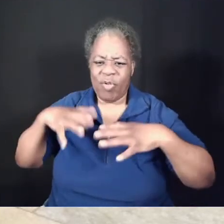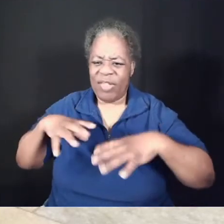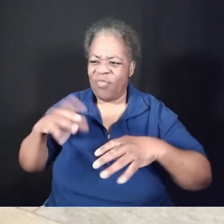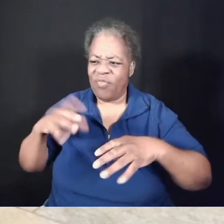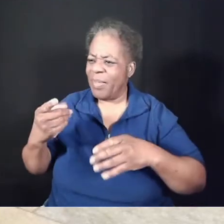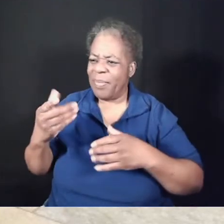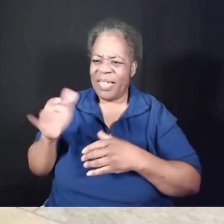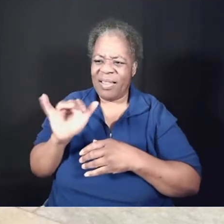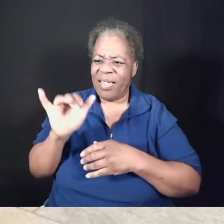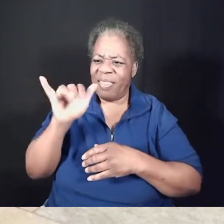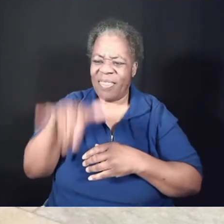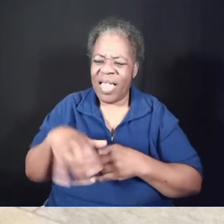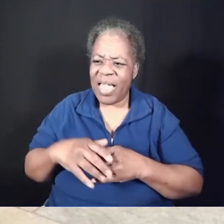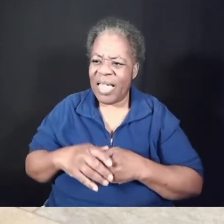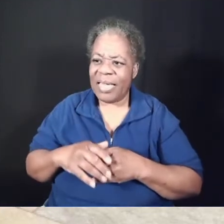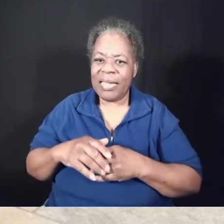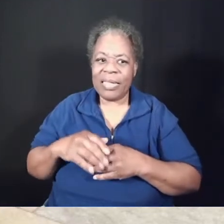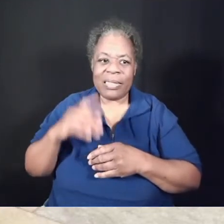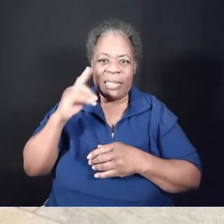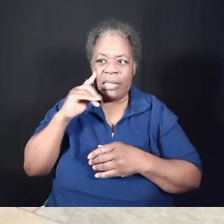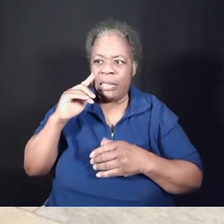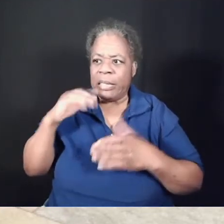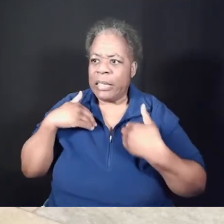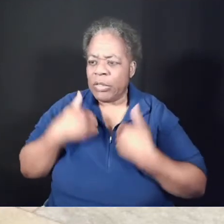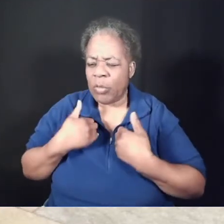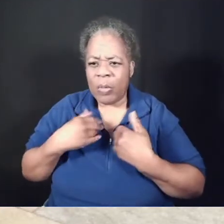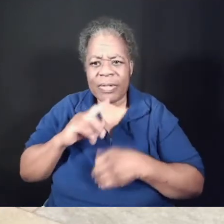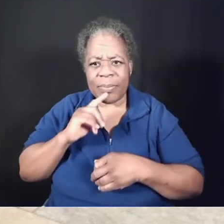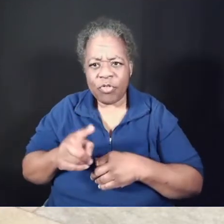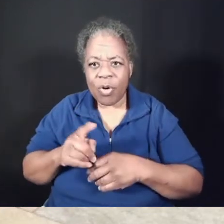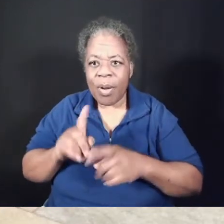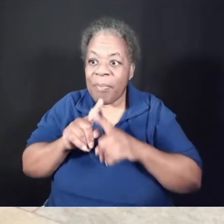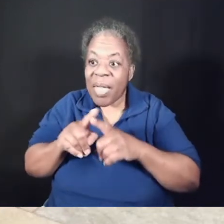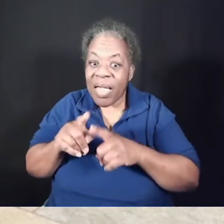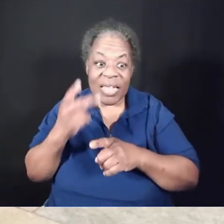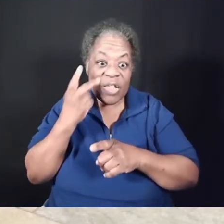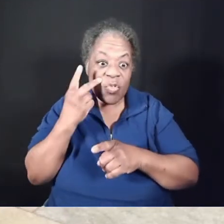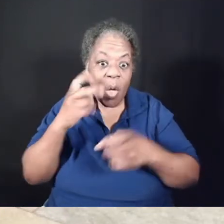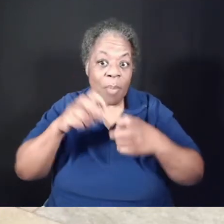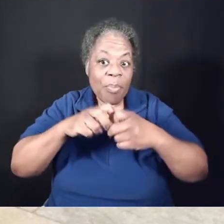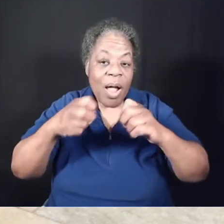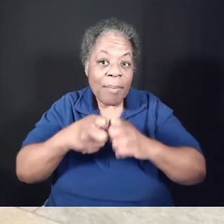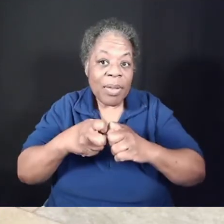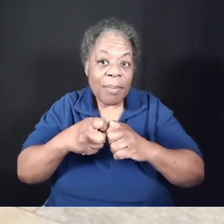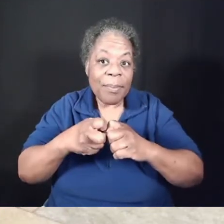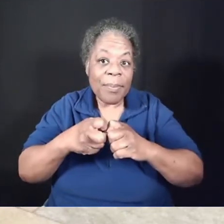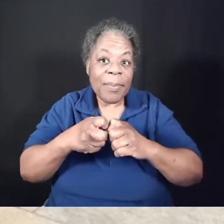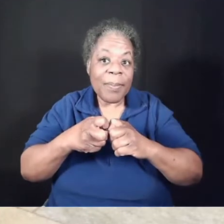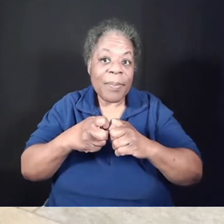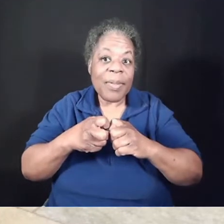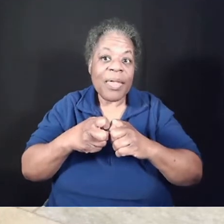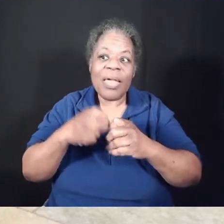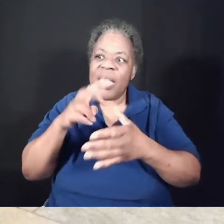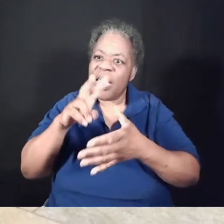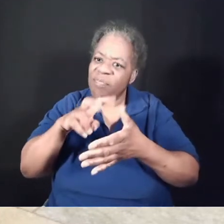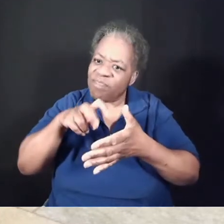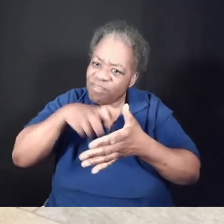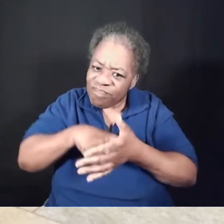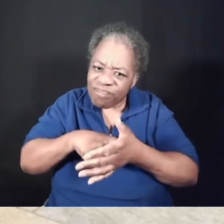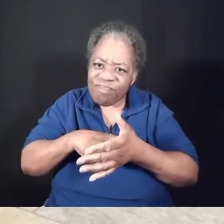I bet you he was exhausted. But instead, he saw a problem. He lowered himself, and he took actions to solve it.